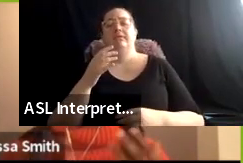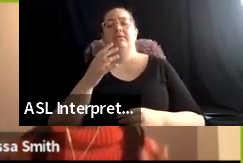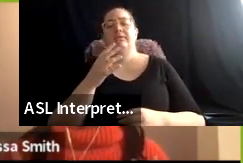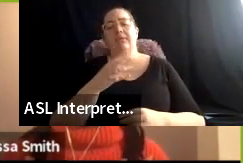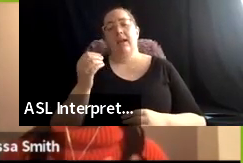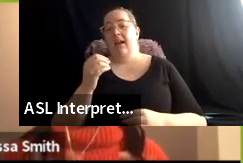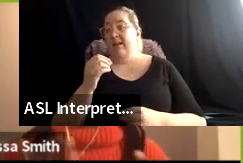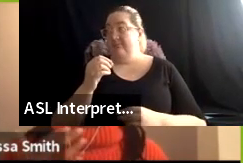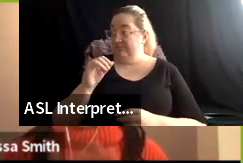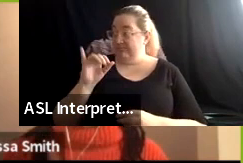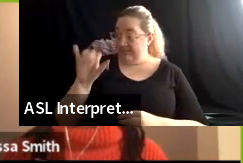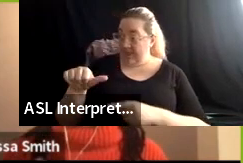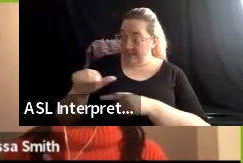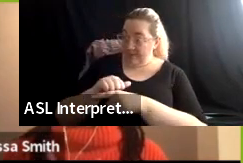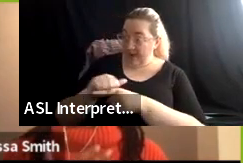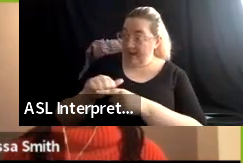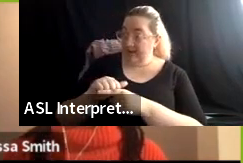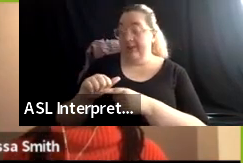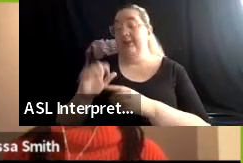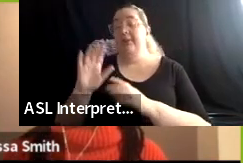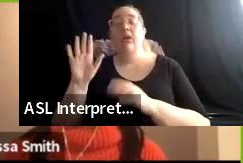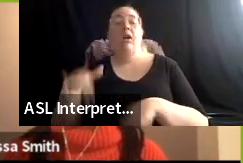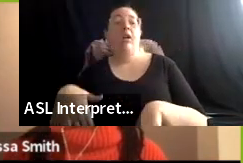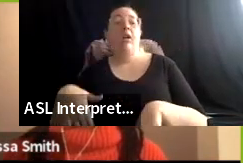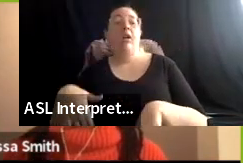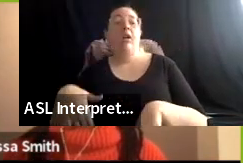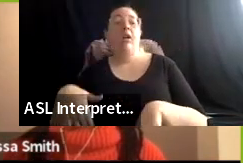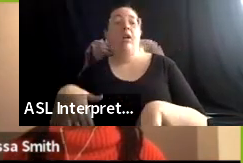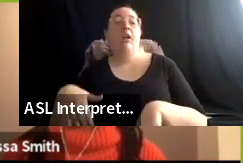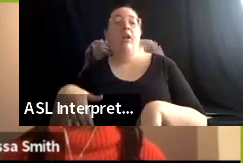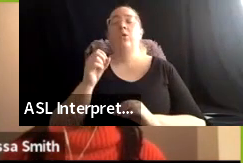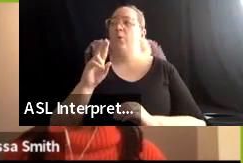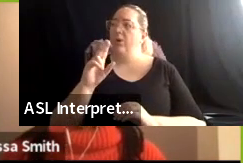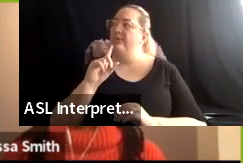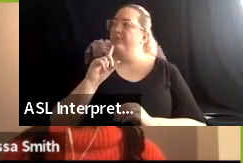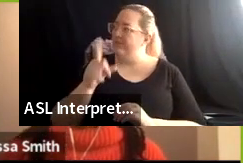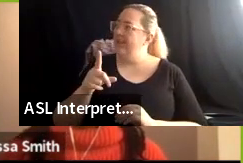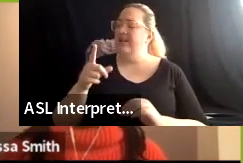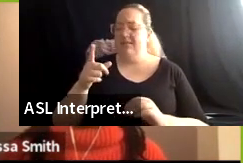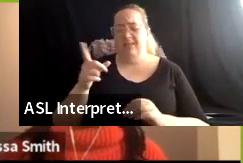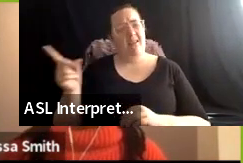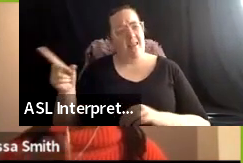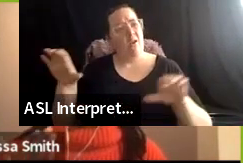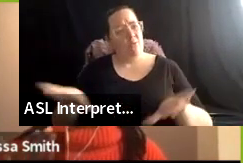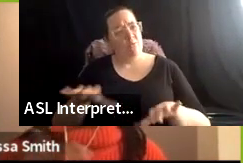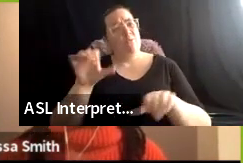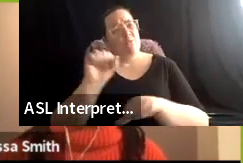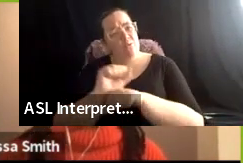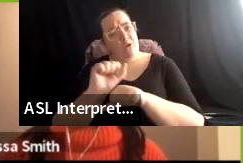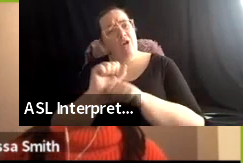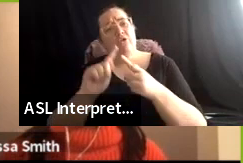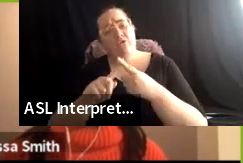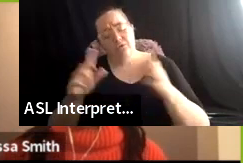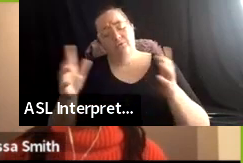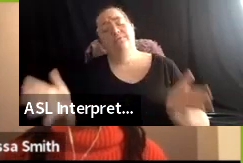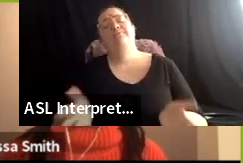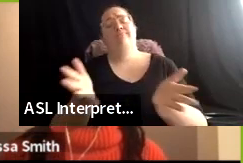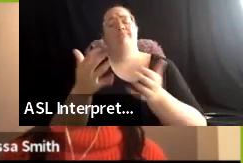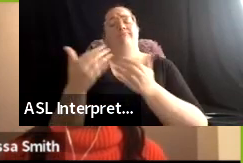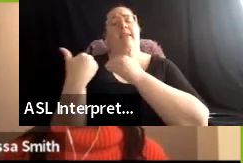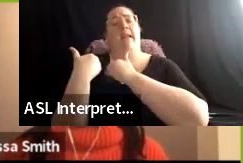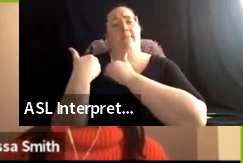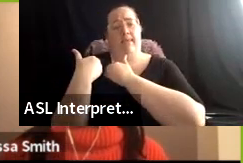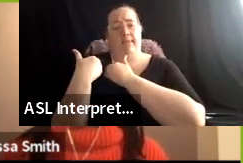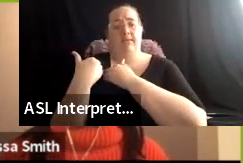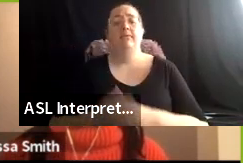Um, or is there a way to kind of activate them and really push for some sort of accountability? Um, so I entered the space then